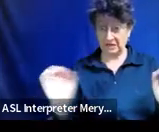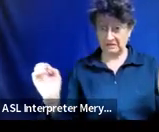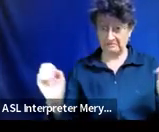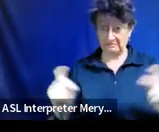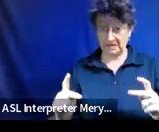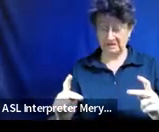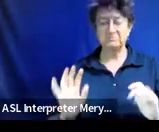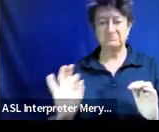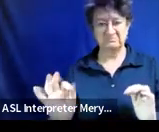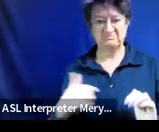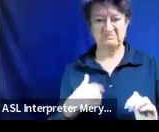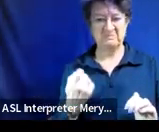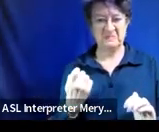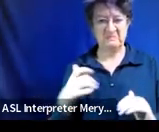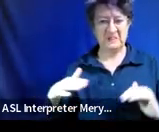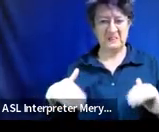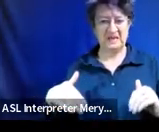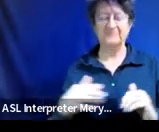late.